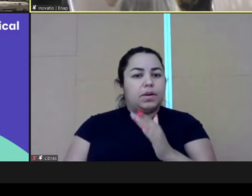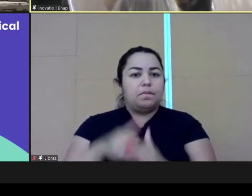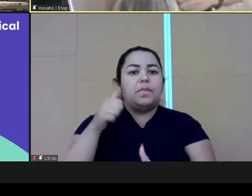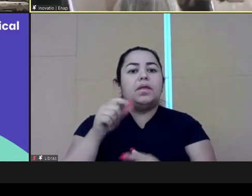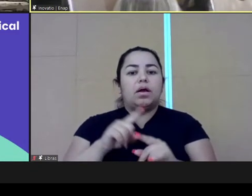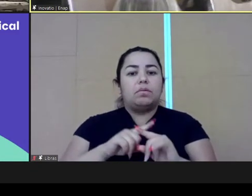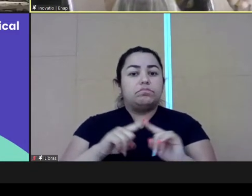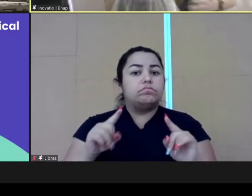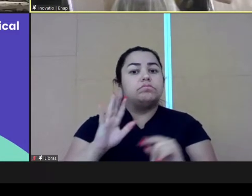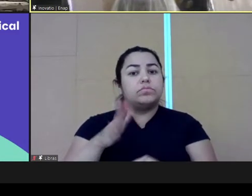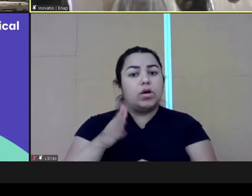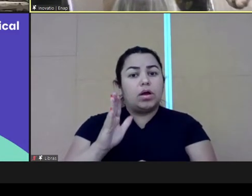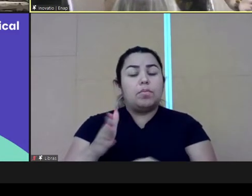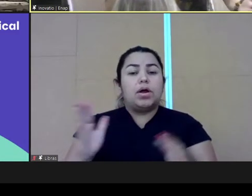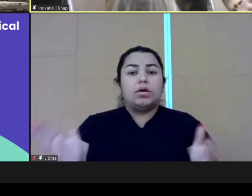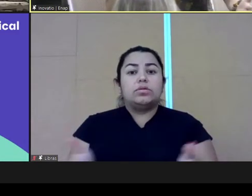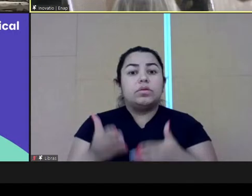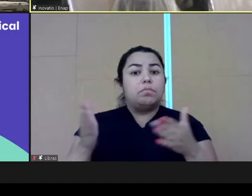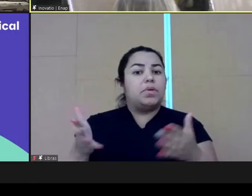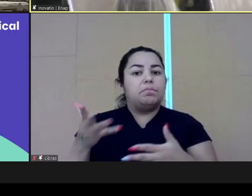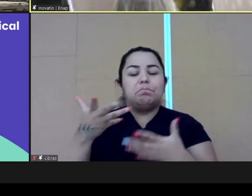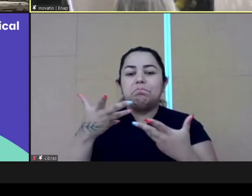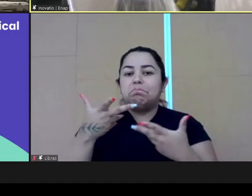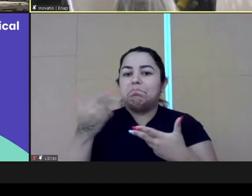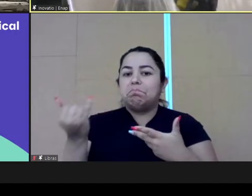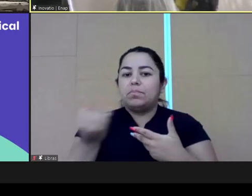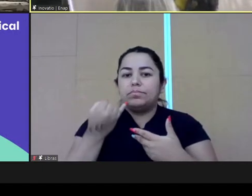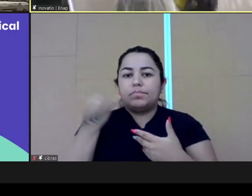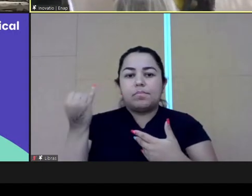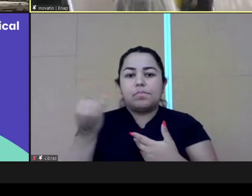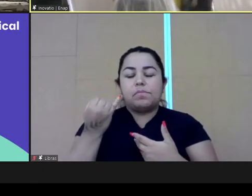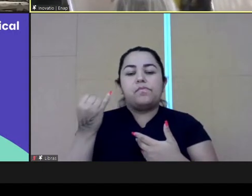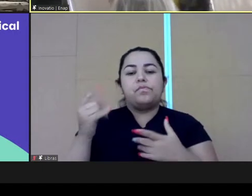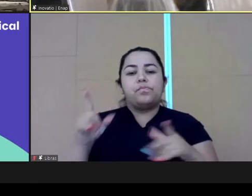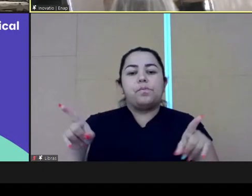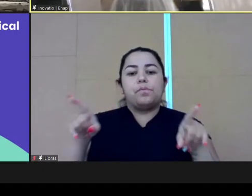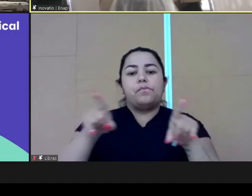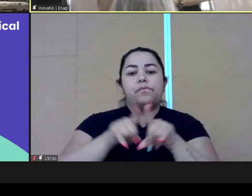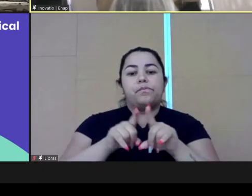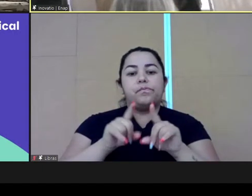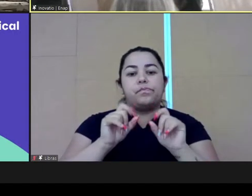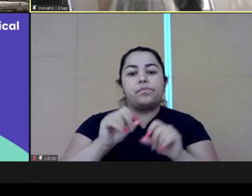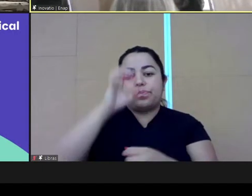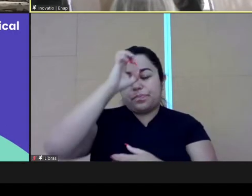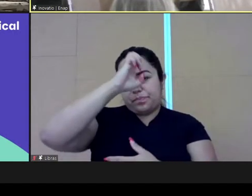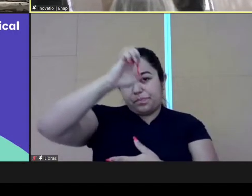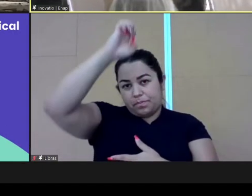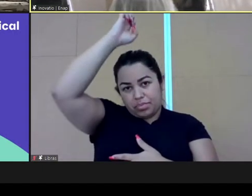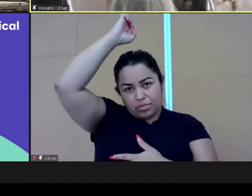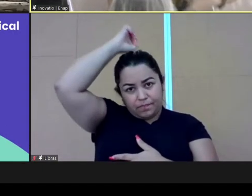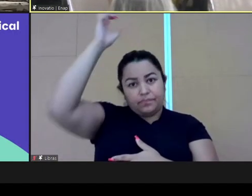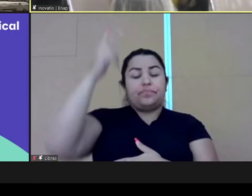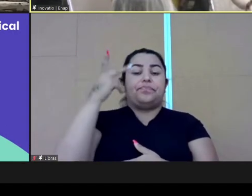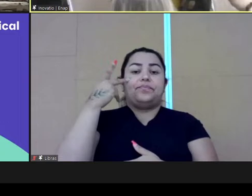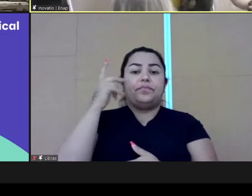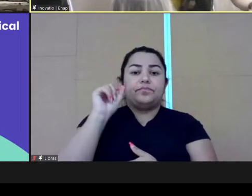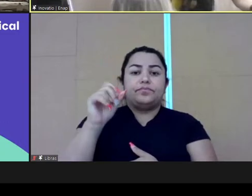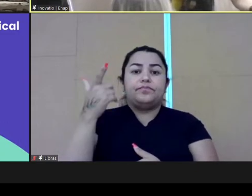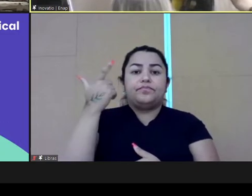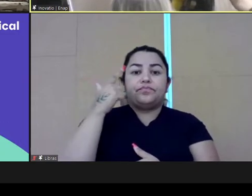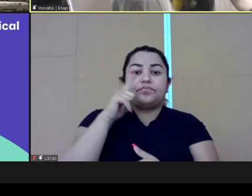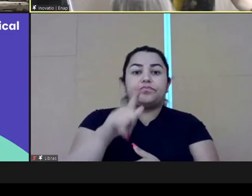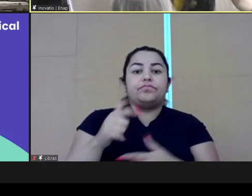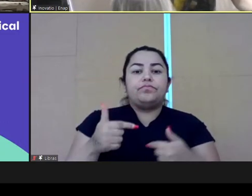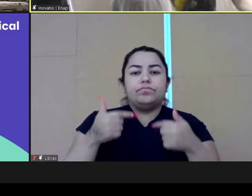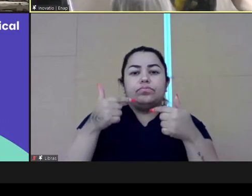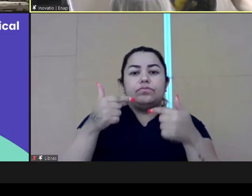600, 6,000 people. are in the AER grade rating, but this is already a great initiative with a partnership with Senapi to get